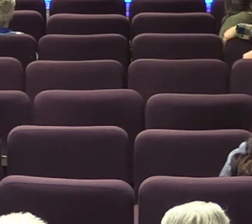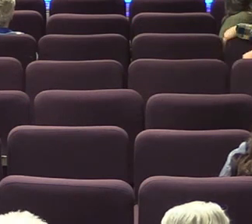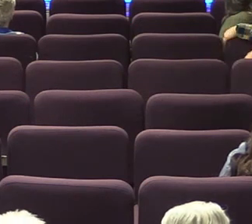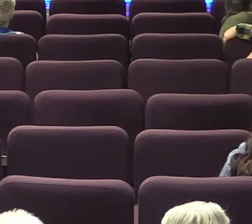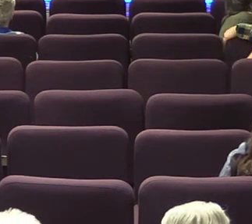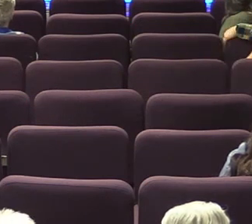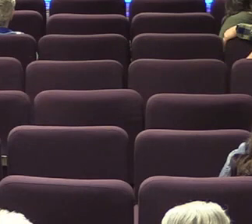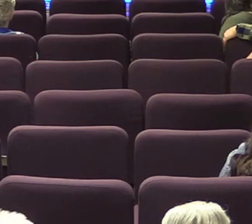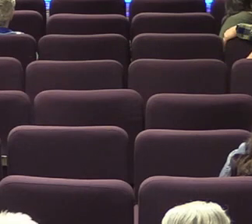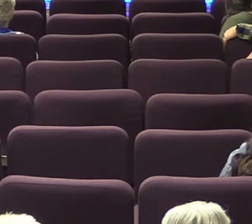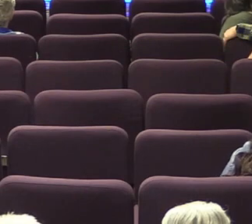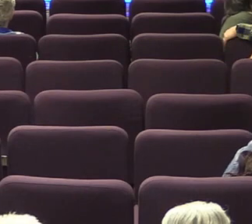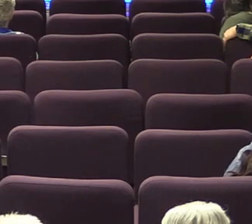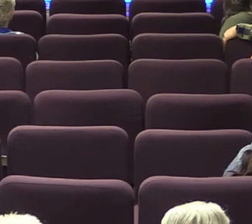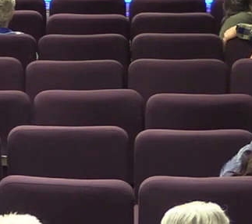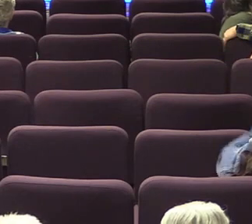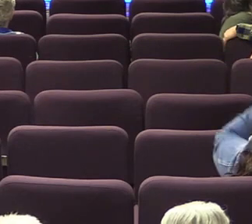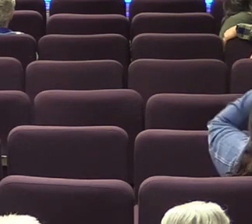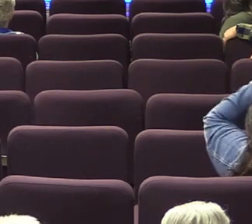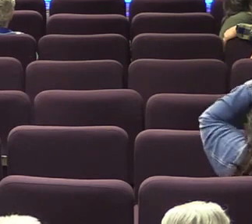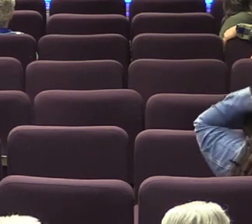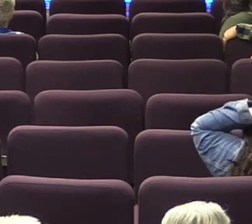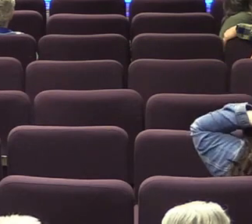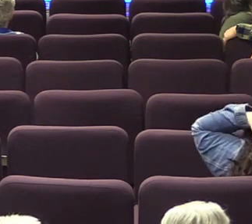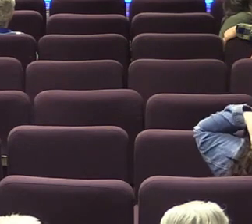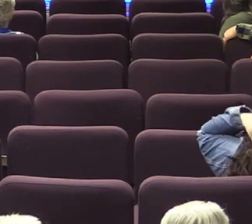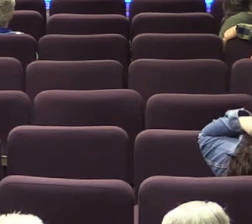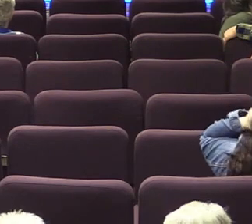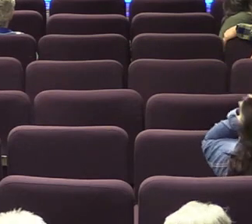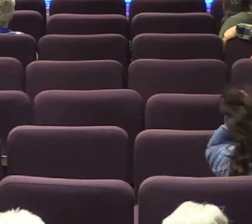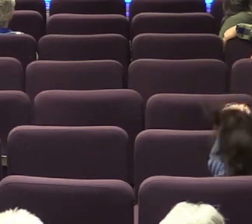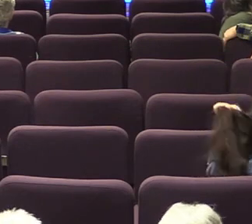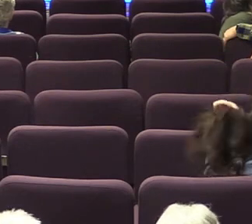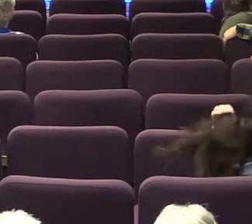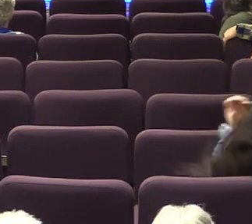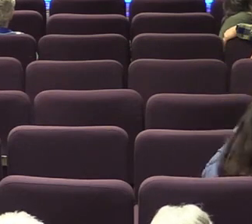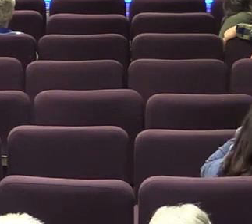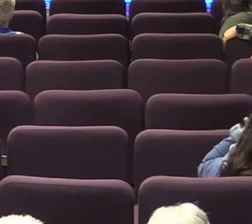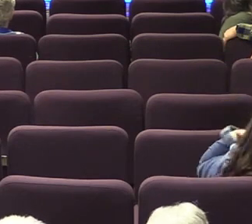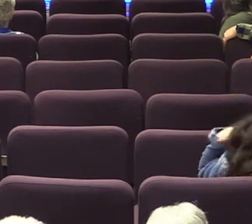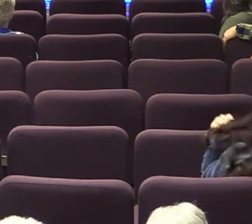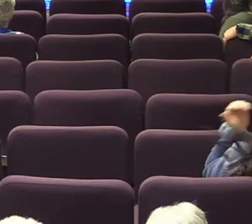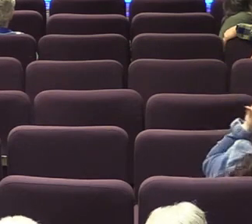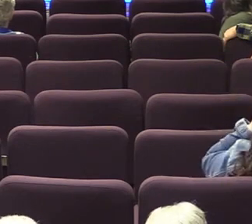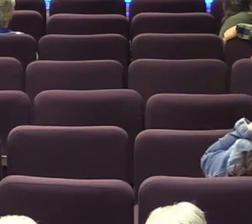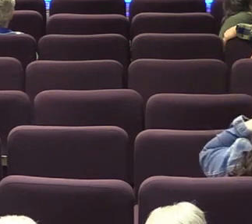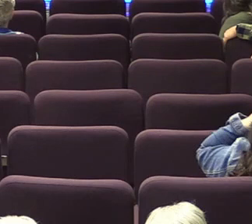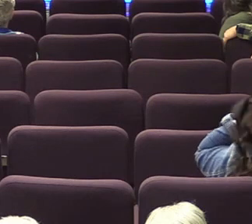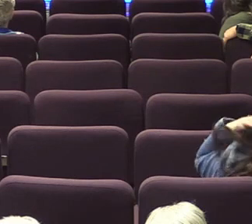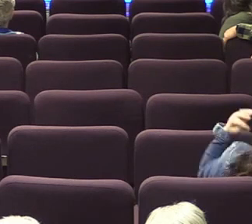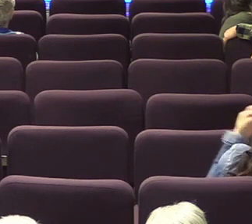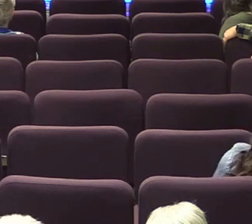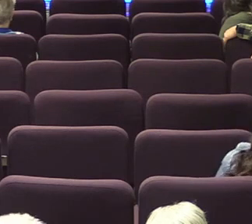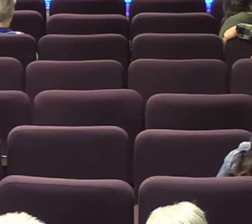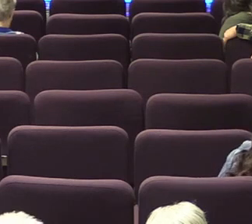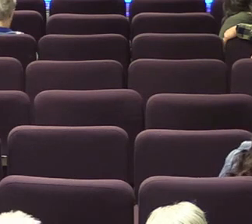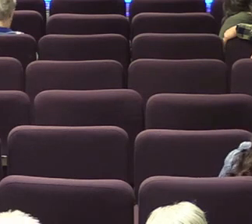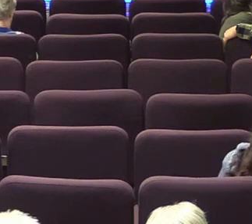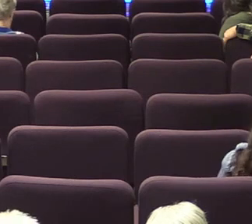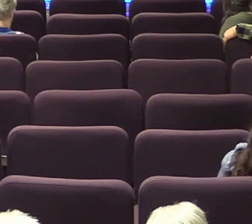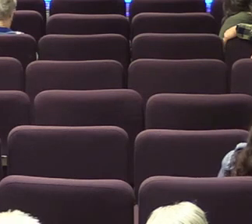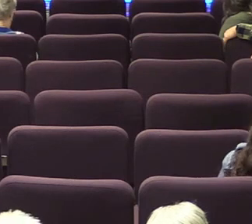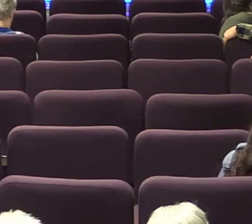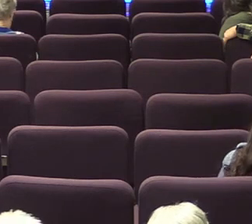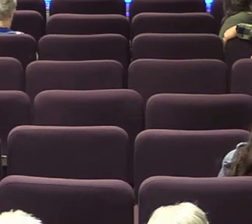out, and I hope you've been praying about it and asking the Lord, Lord, what can I give? What can I do? How can I share this vision? How can I be a part of it?